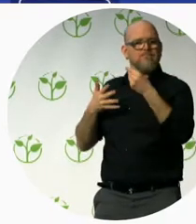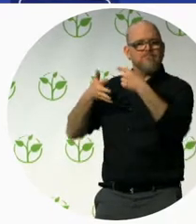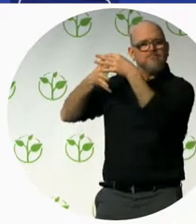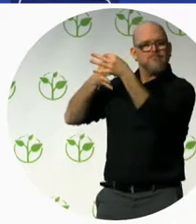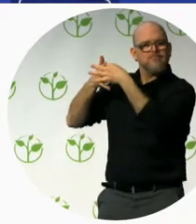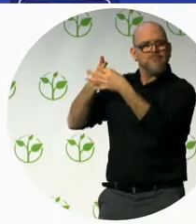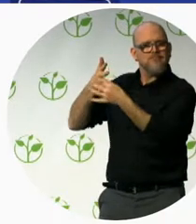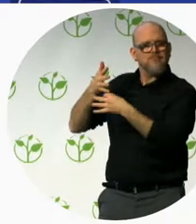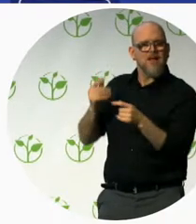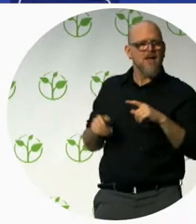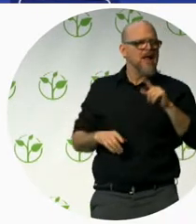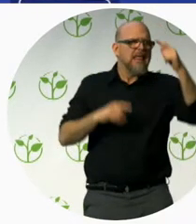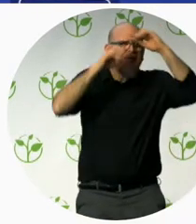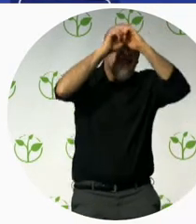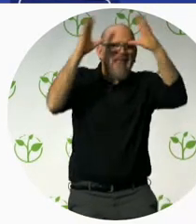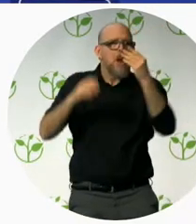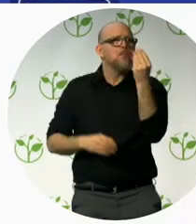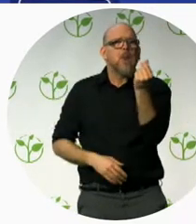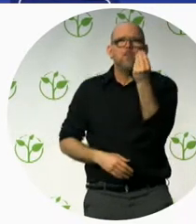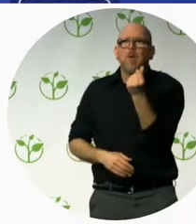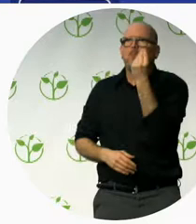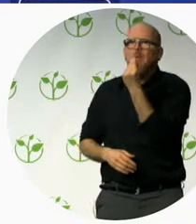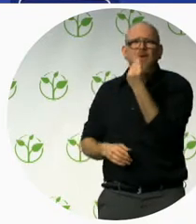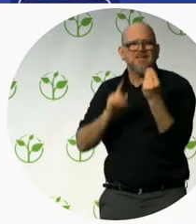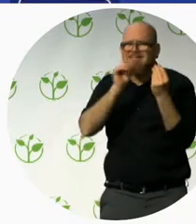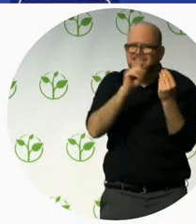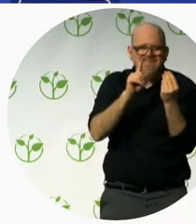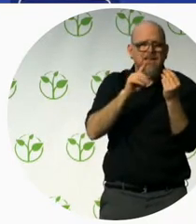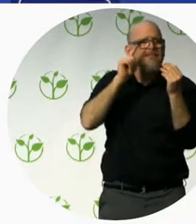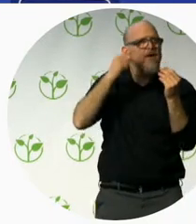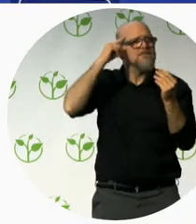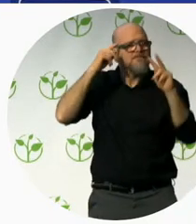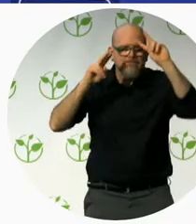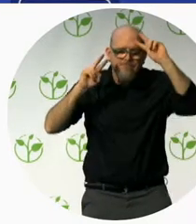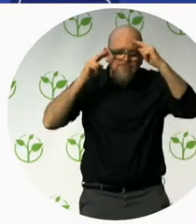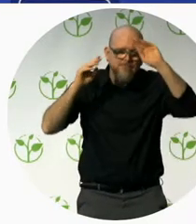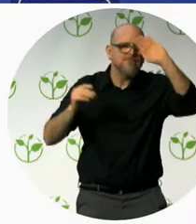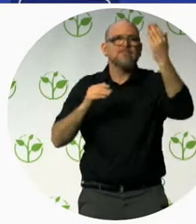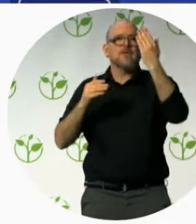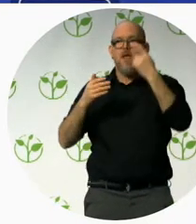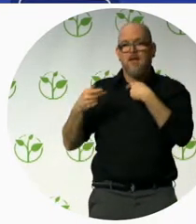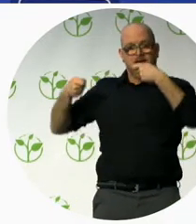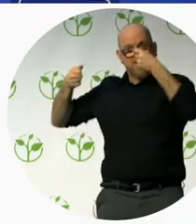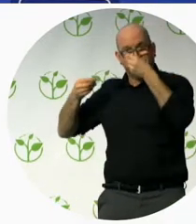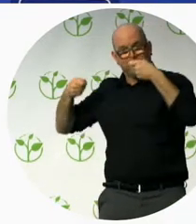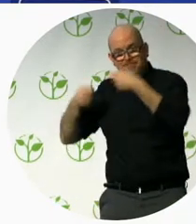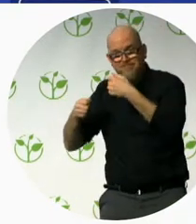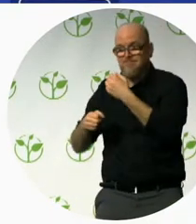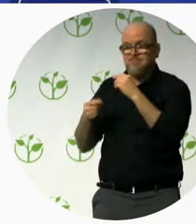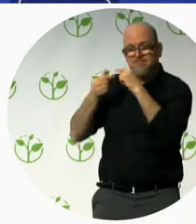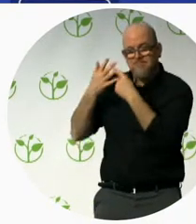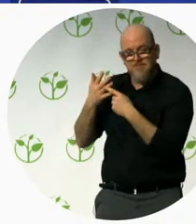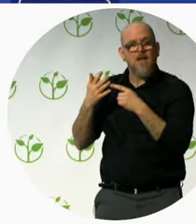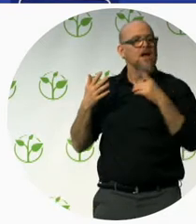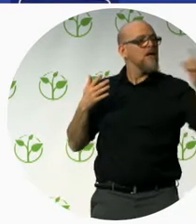need to change our way to thinking. One of the things we know is that, you know, people in wheelchair just drinking tea and don't drink coffee. That's what